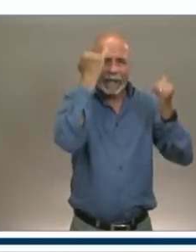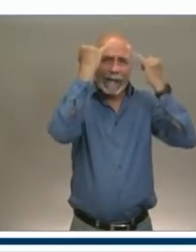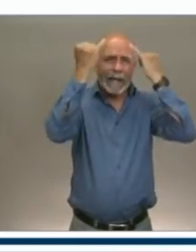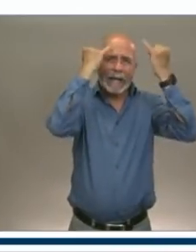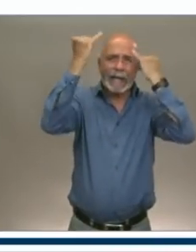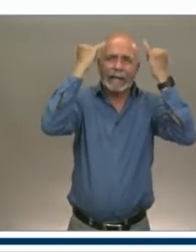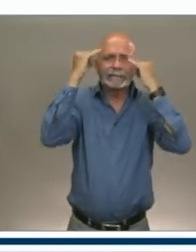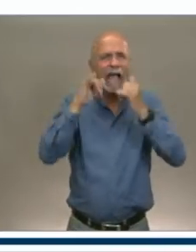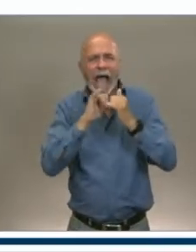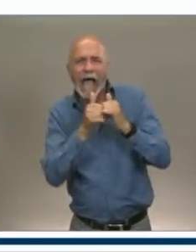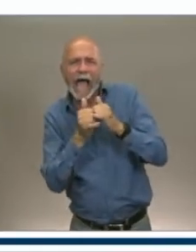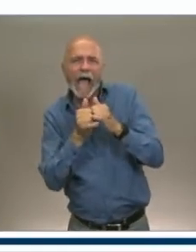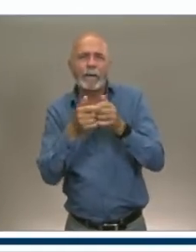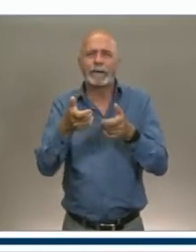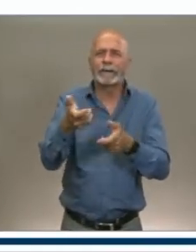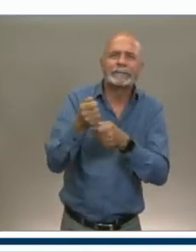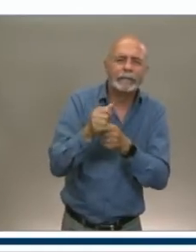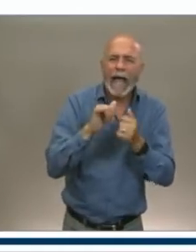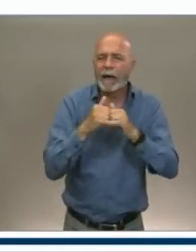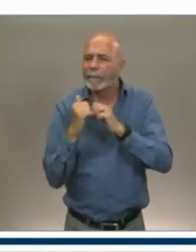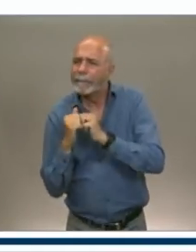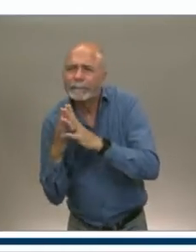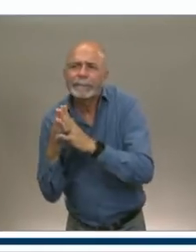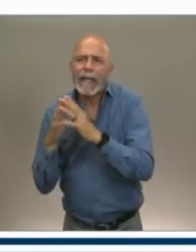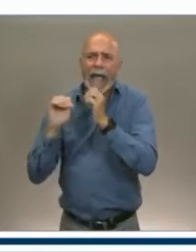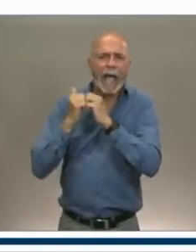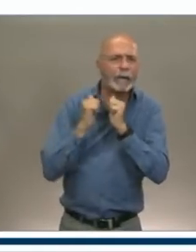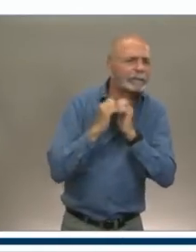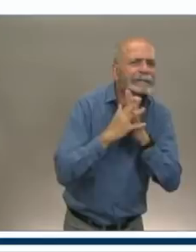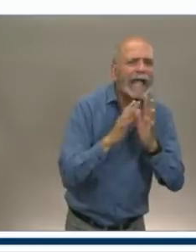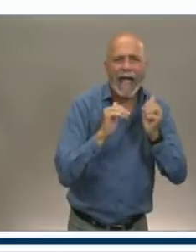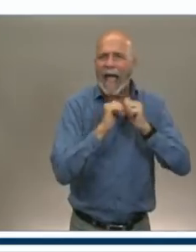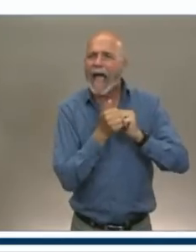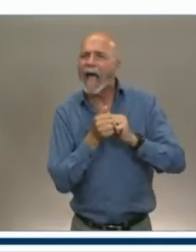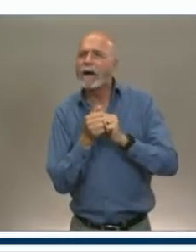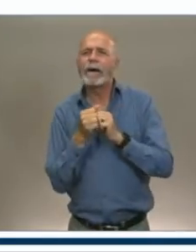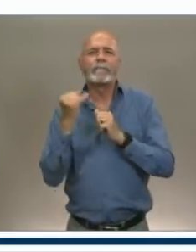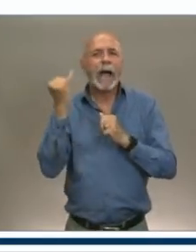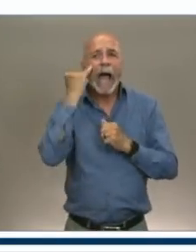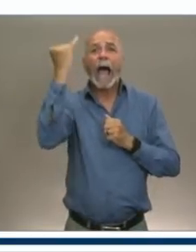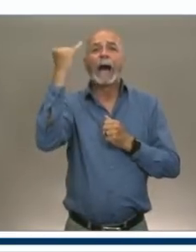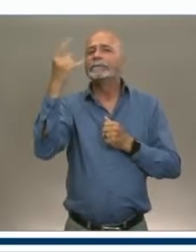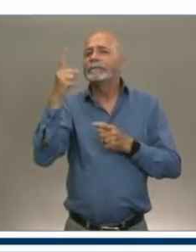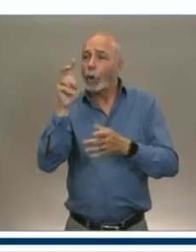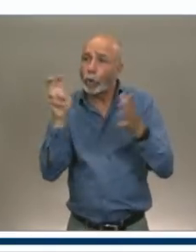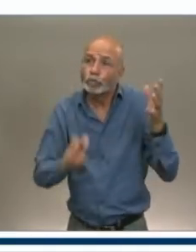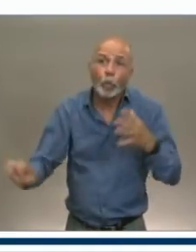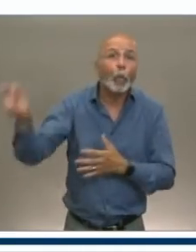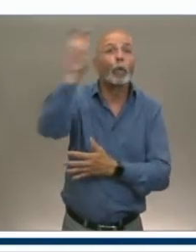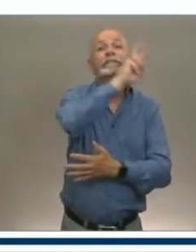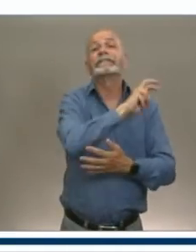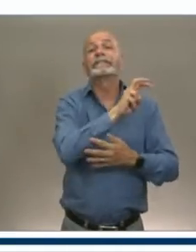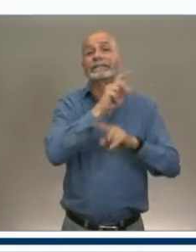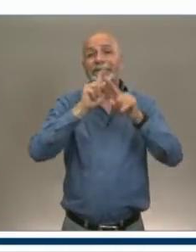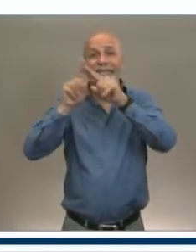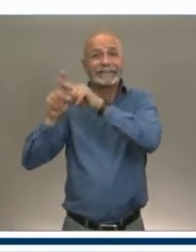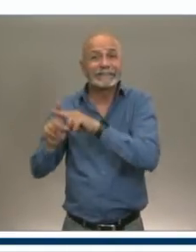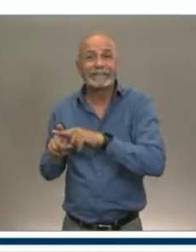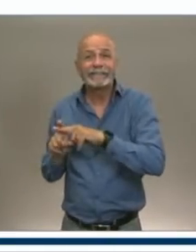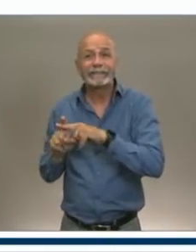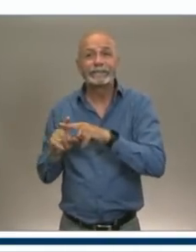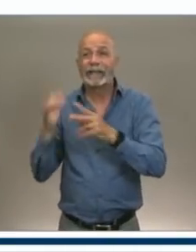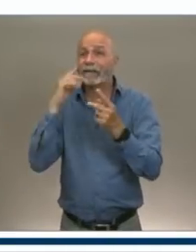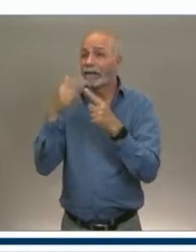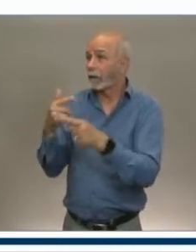how would we restart our, our tourism sector after, after more vaccines were rolled out,